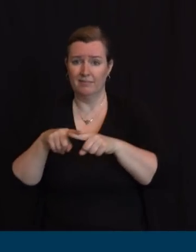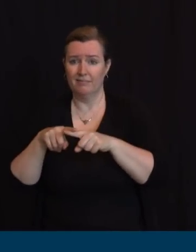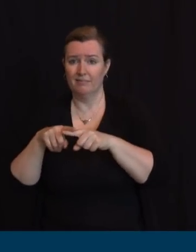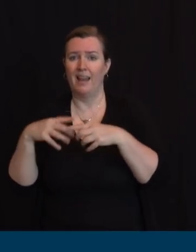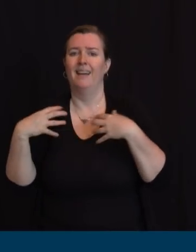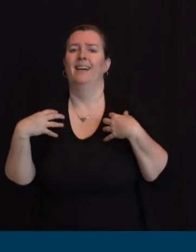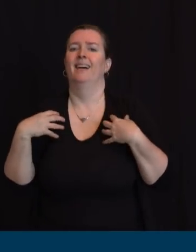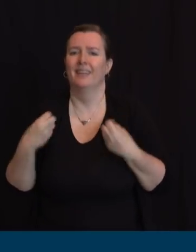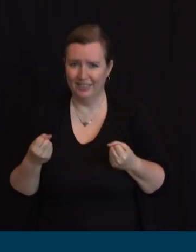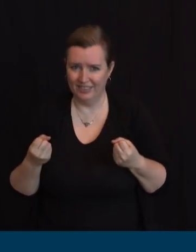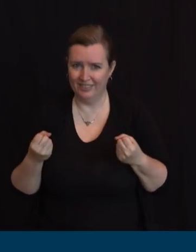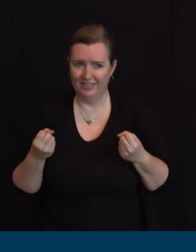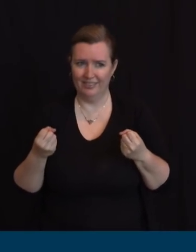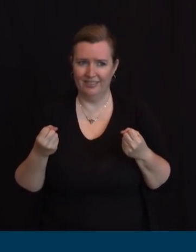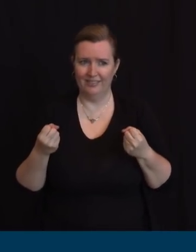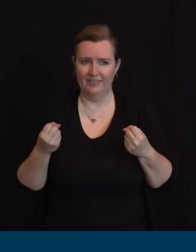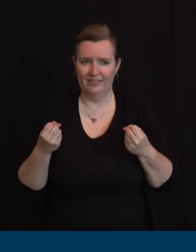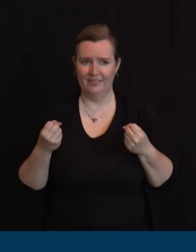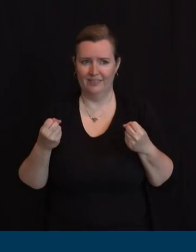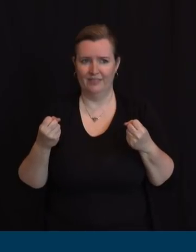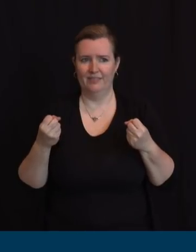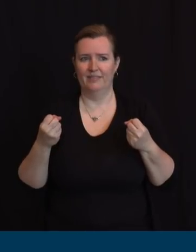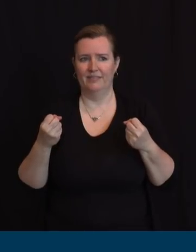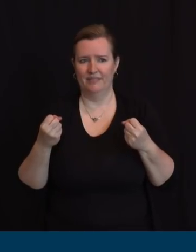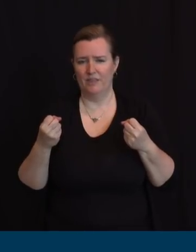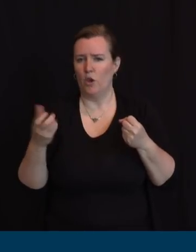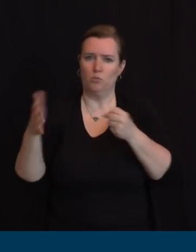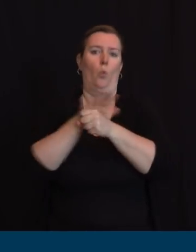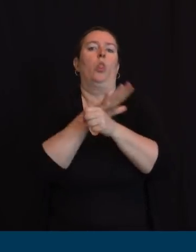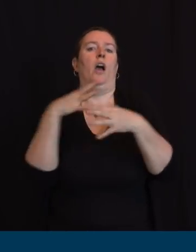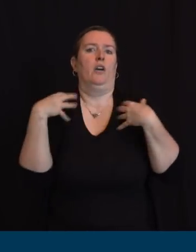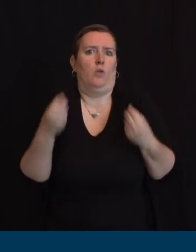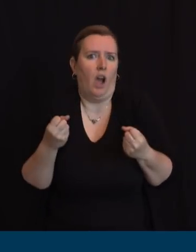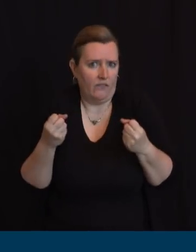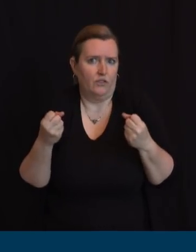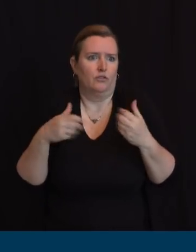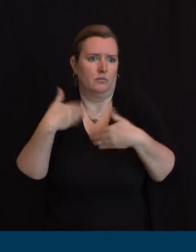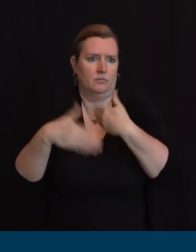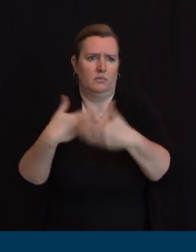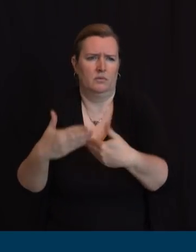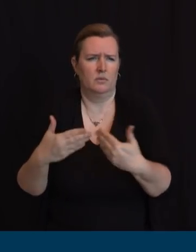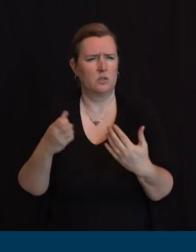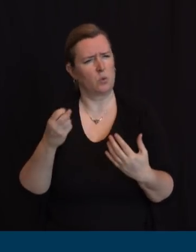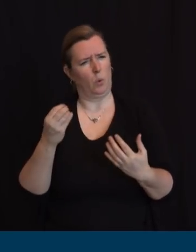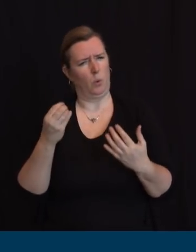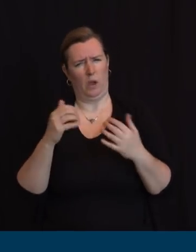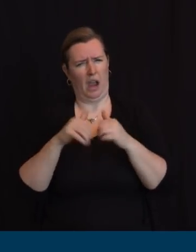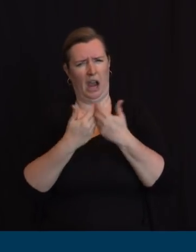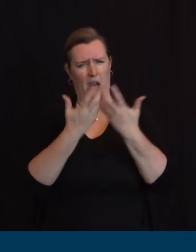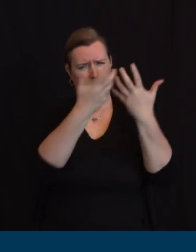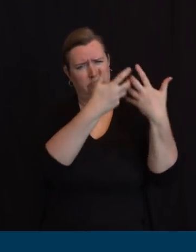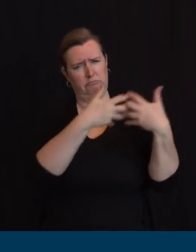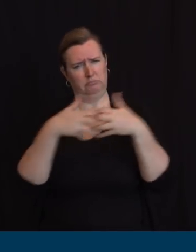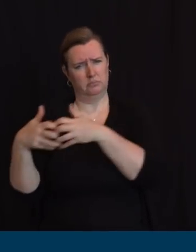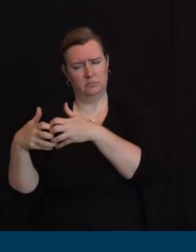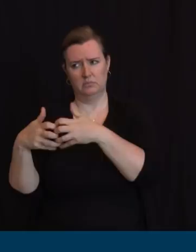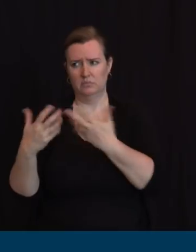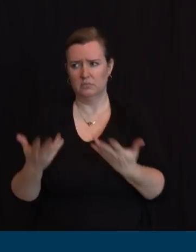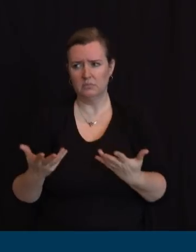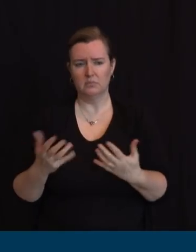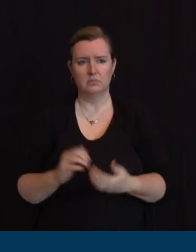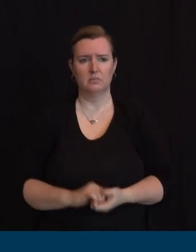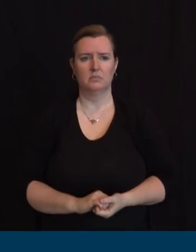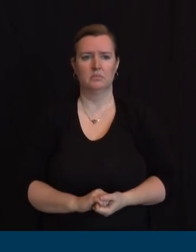so on your first question Paul the golf courses were part of entertainment I guess is the category that we put that under